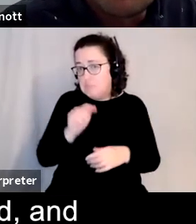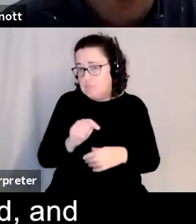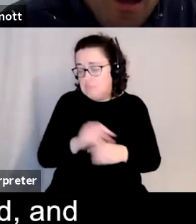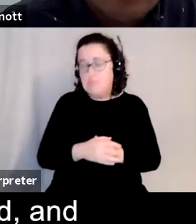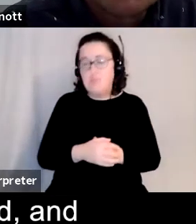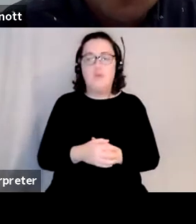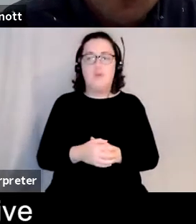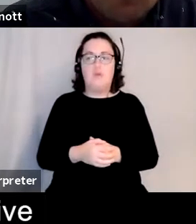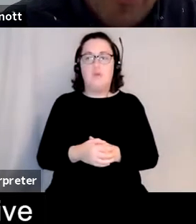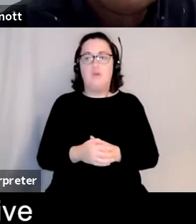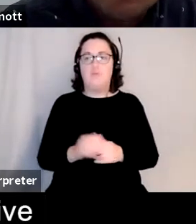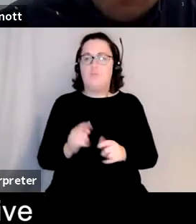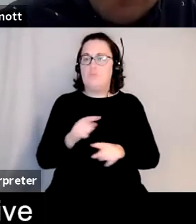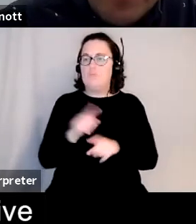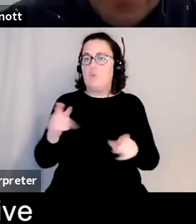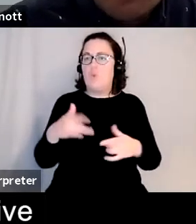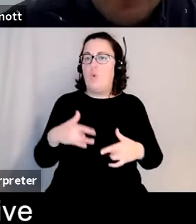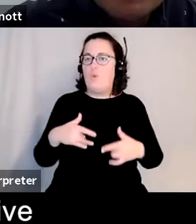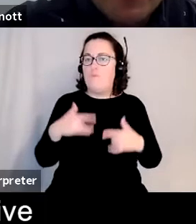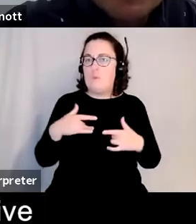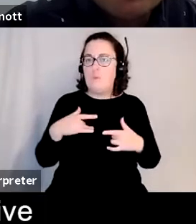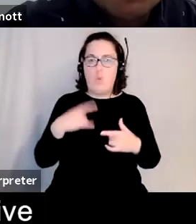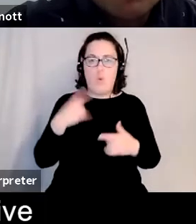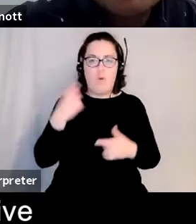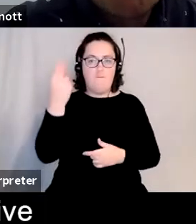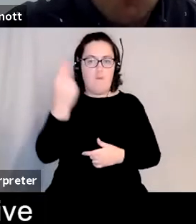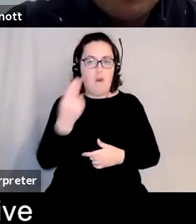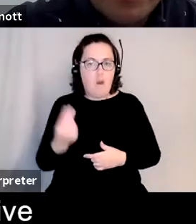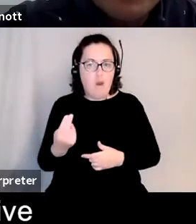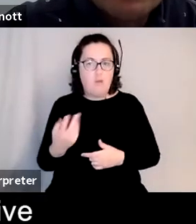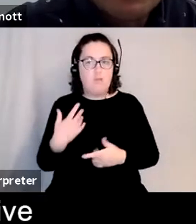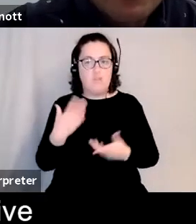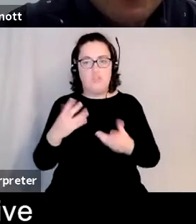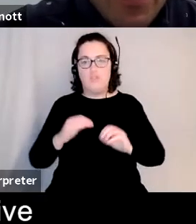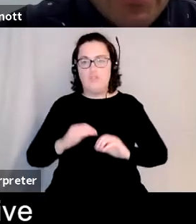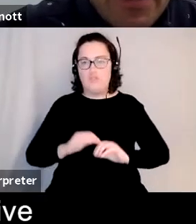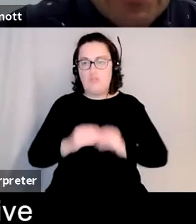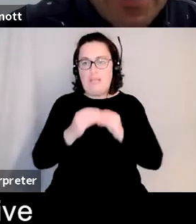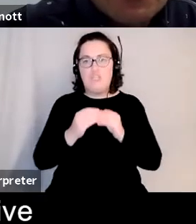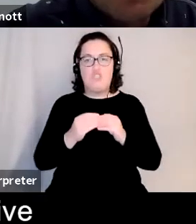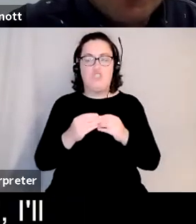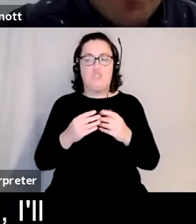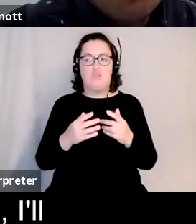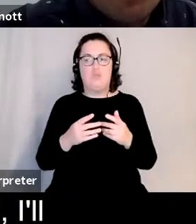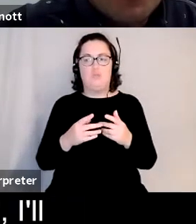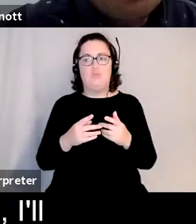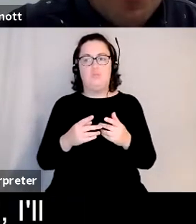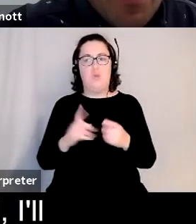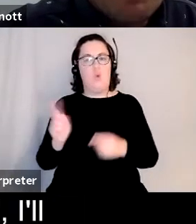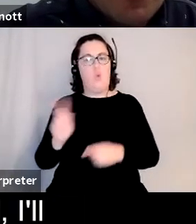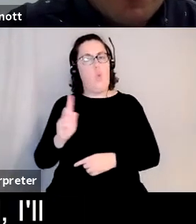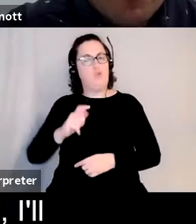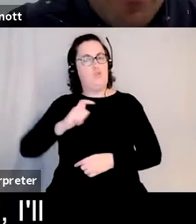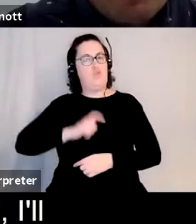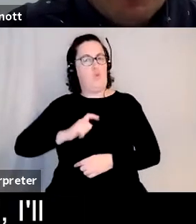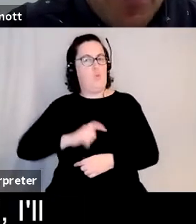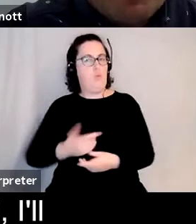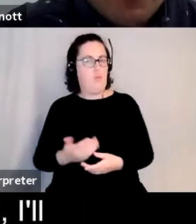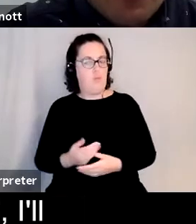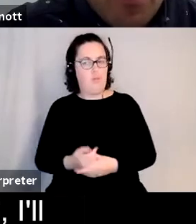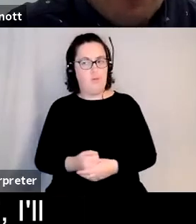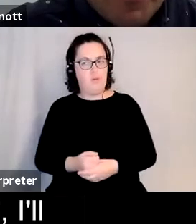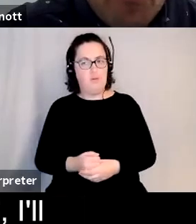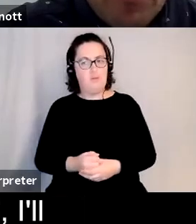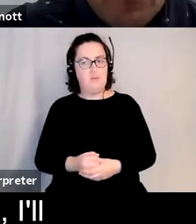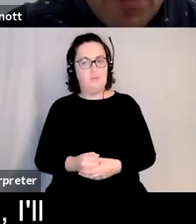art or writing or any kind of creative activity what its role is in in a sense of recovery um perhaps